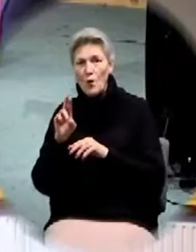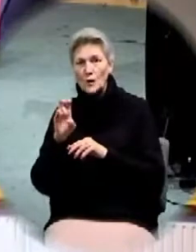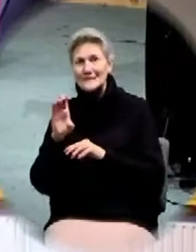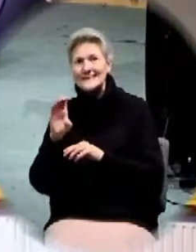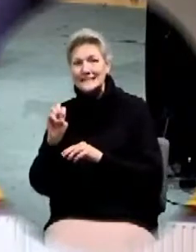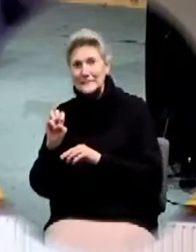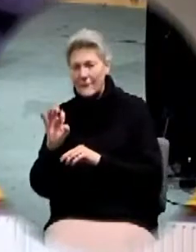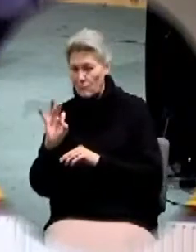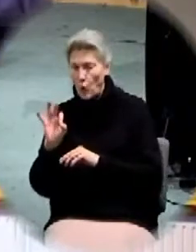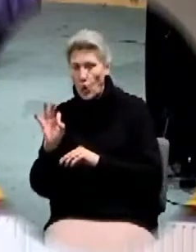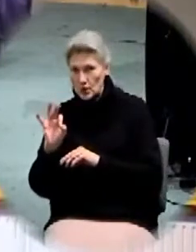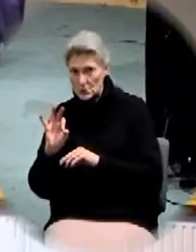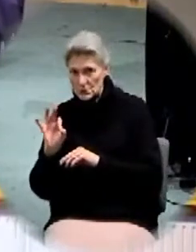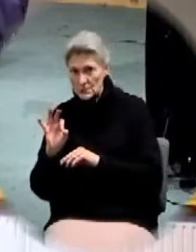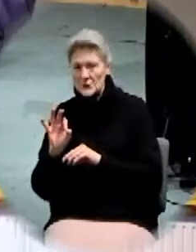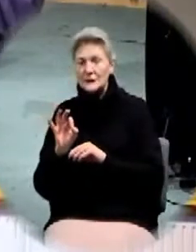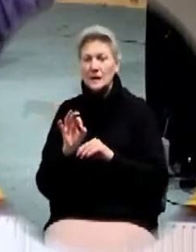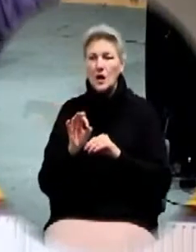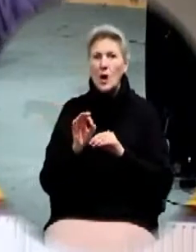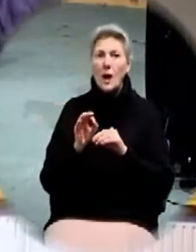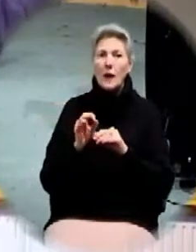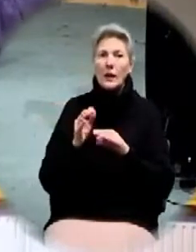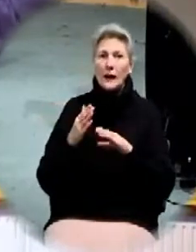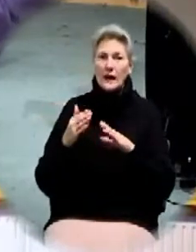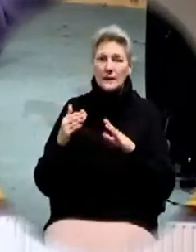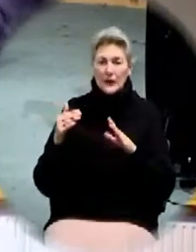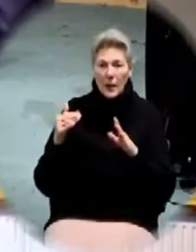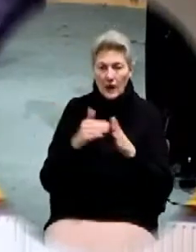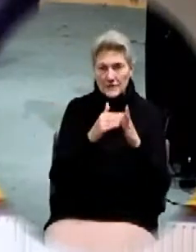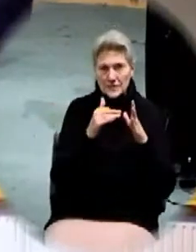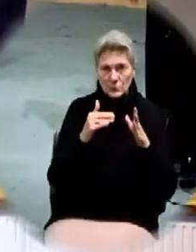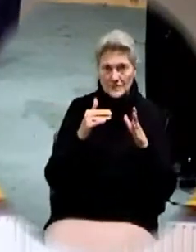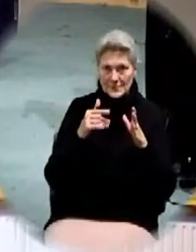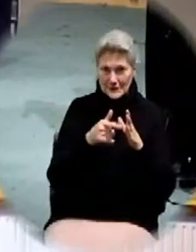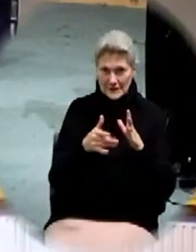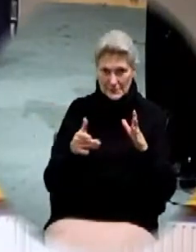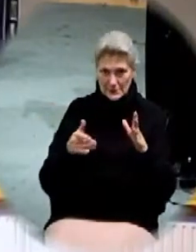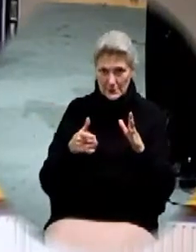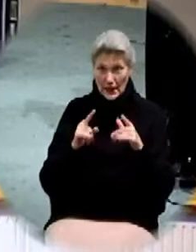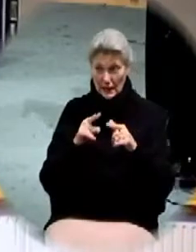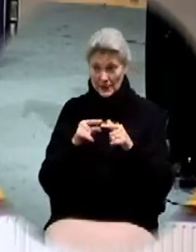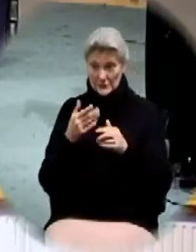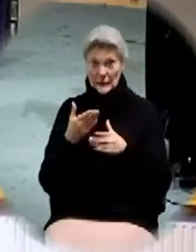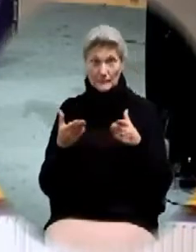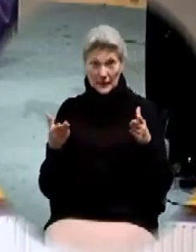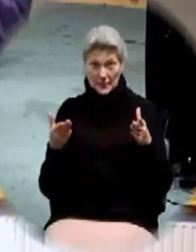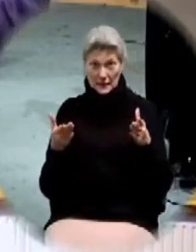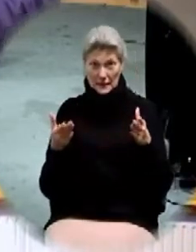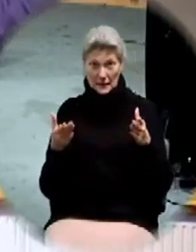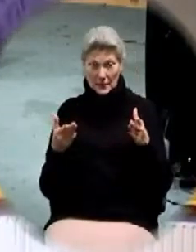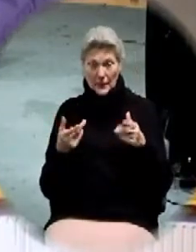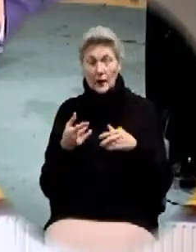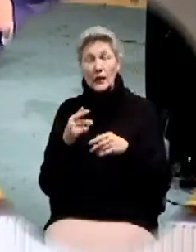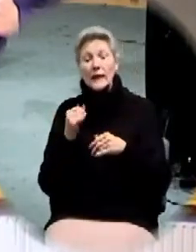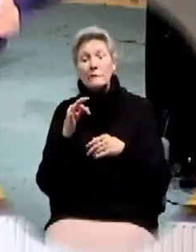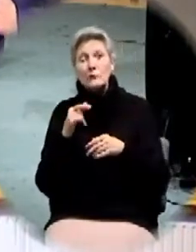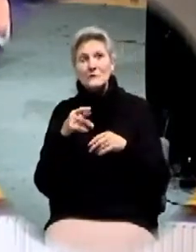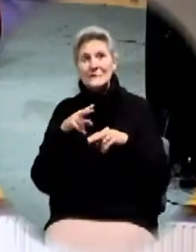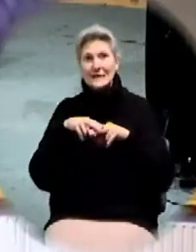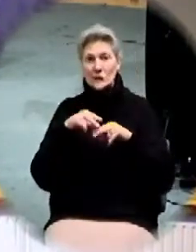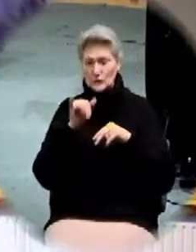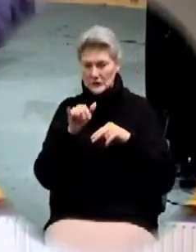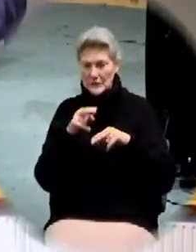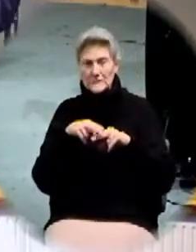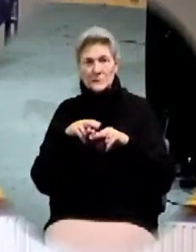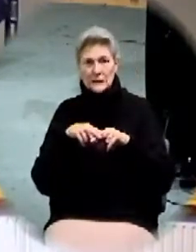something gets in your way or causes you to move when you were sitting. Now that's deep and profound, right? It's called the